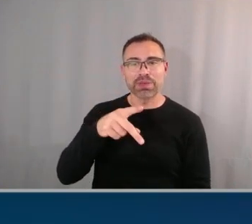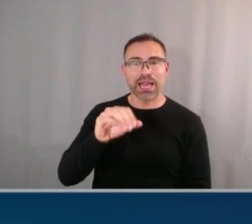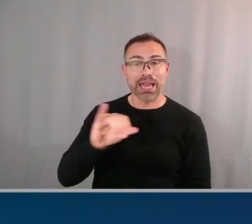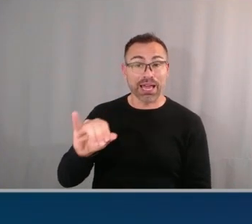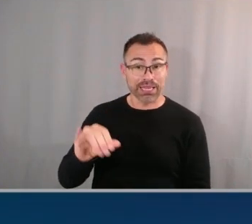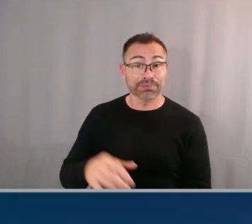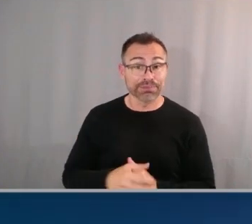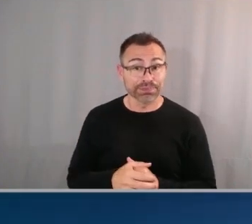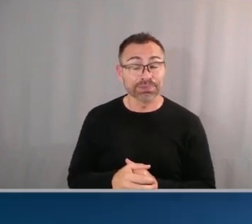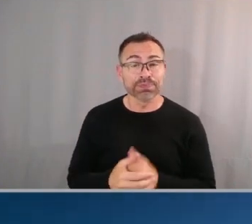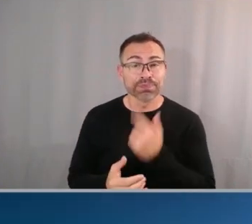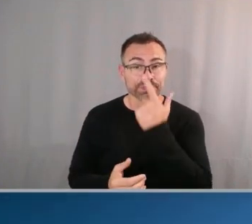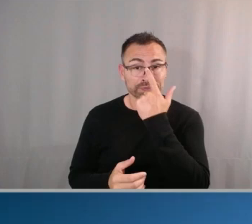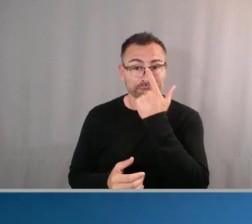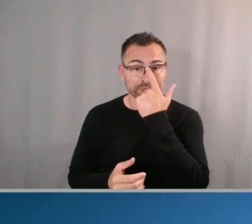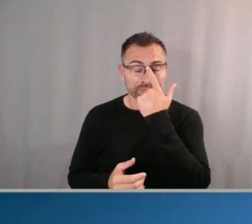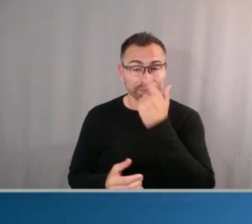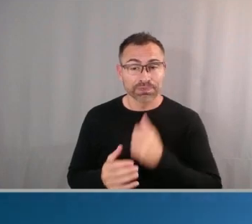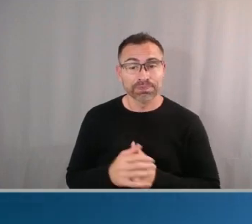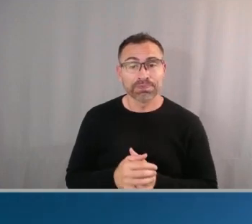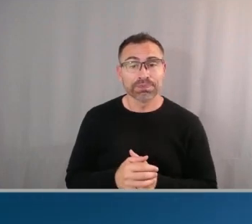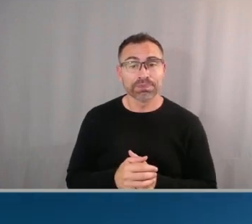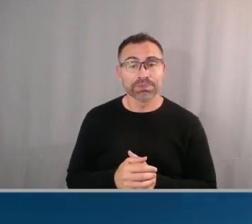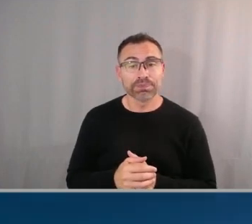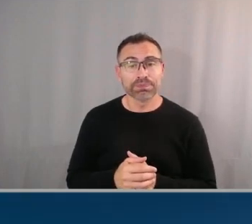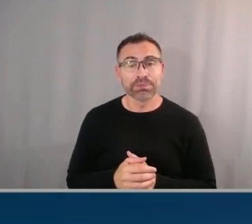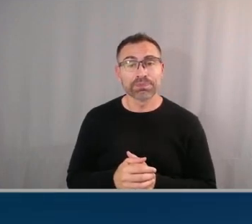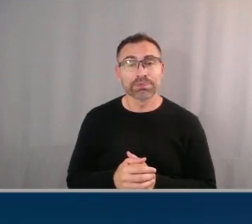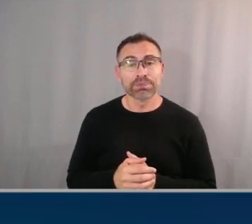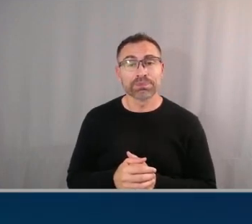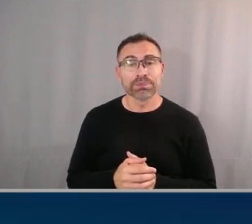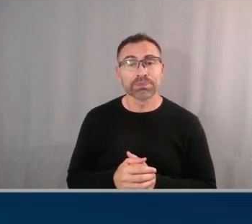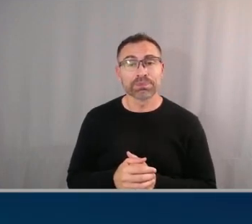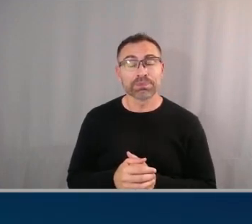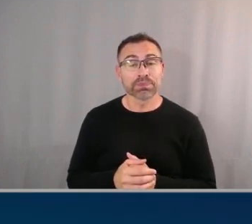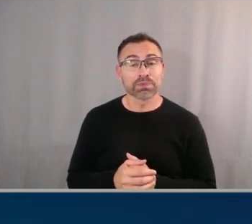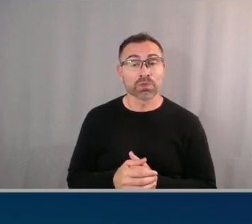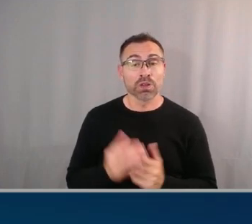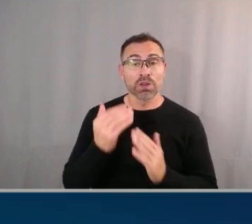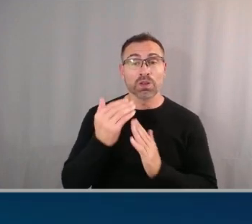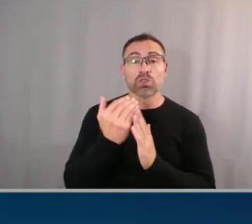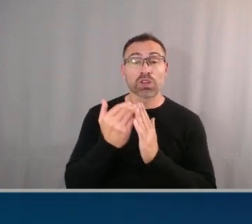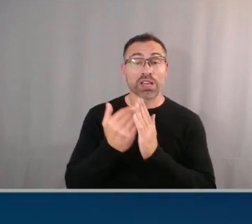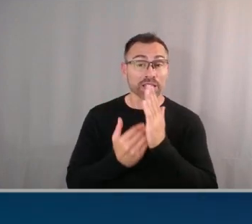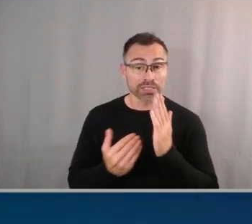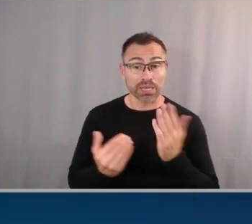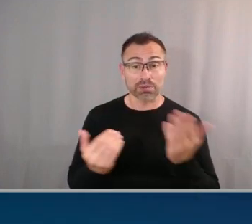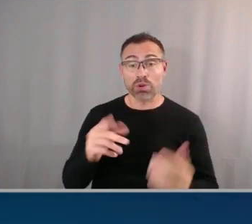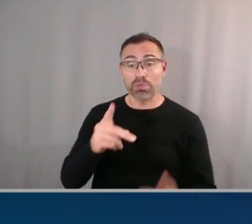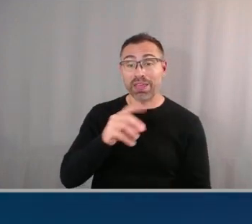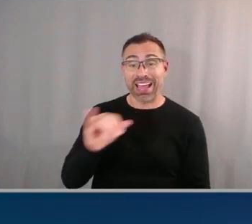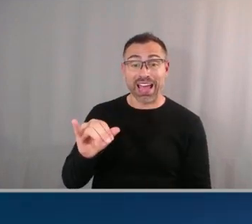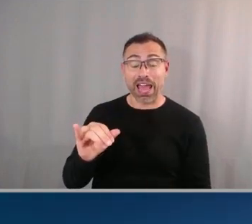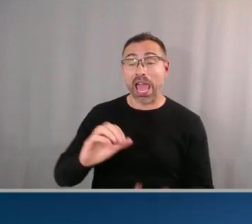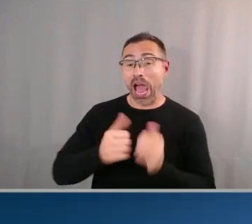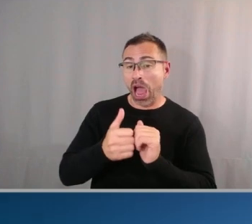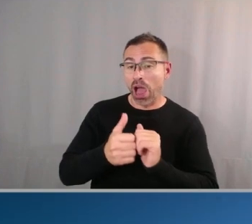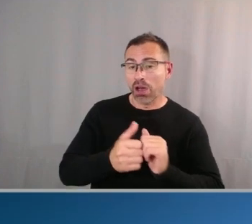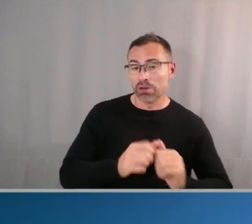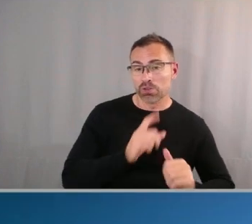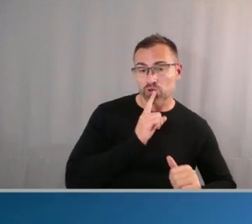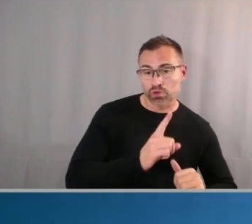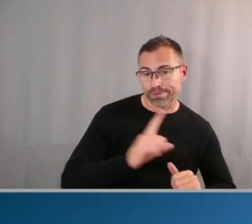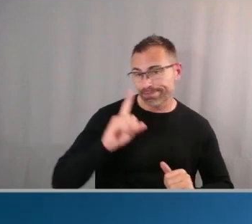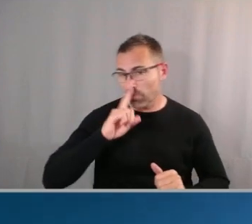and you can uh you can just list down objects with PII true or false in this case and just quickly build your data sets